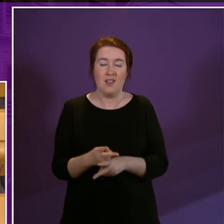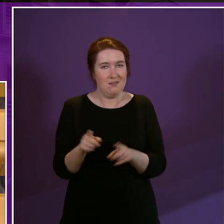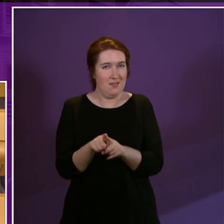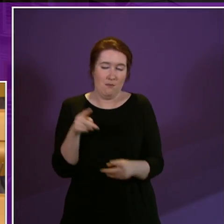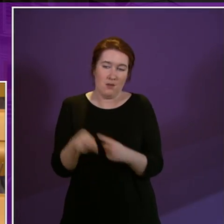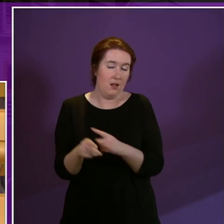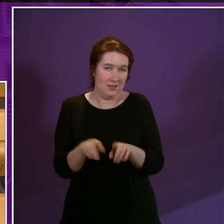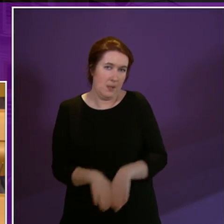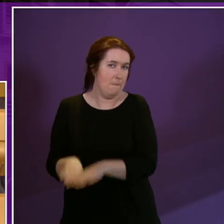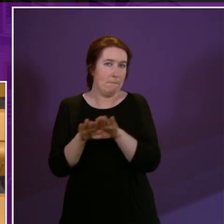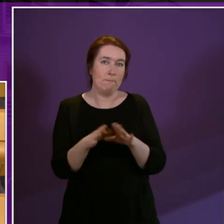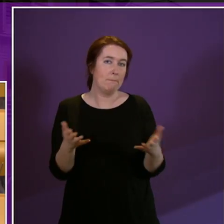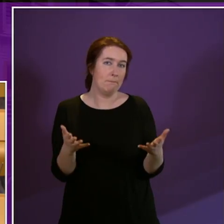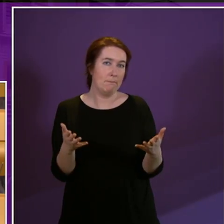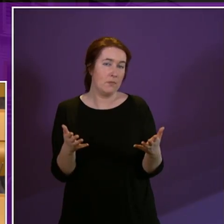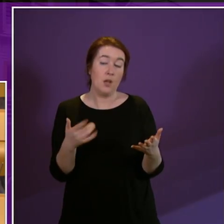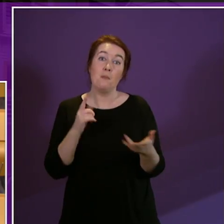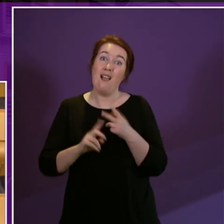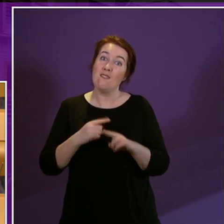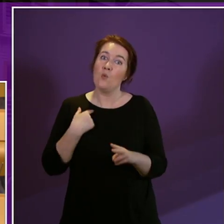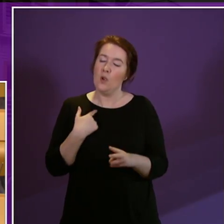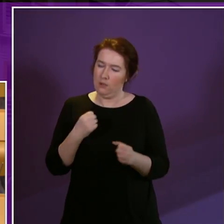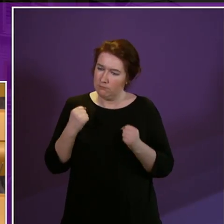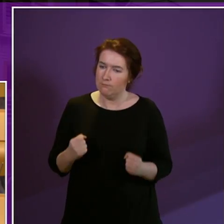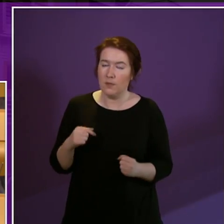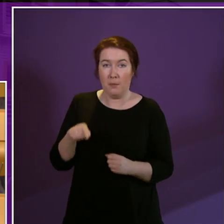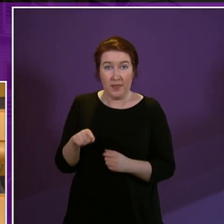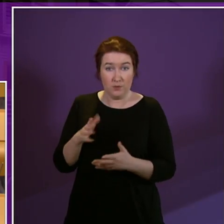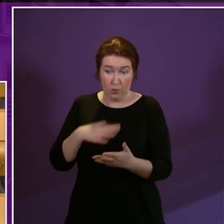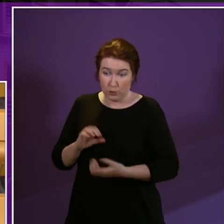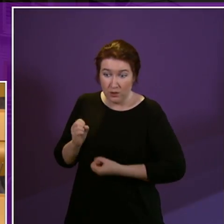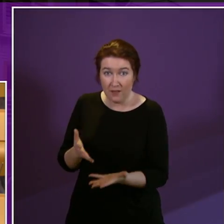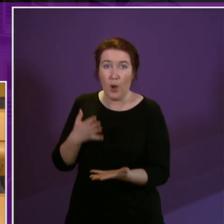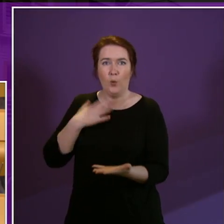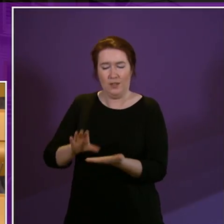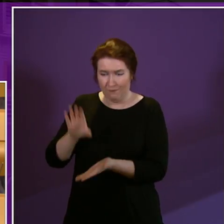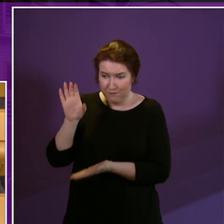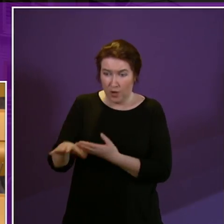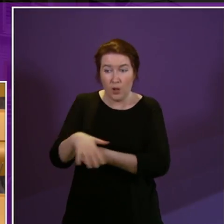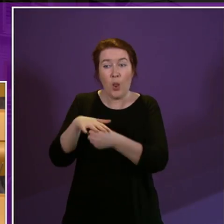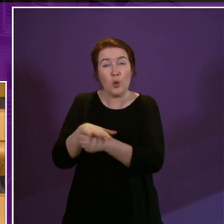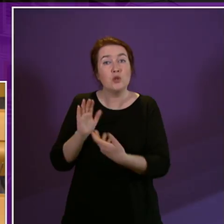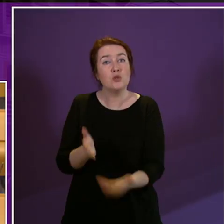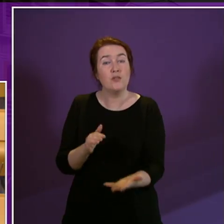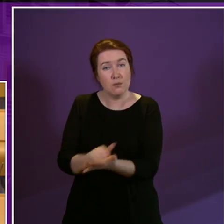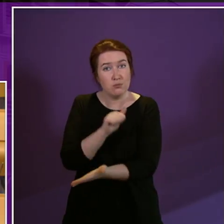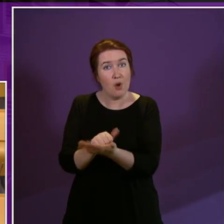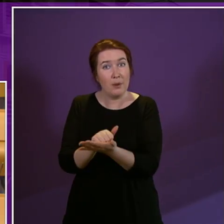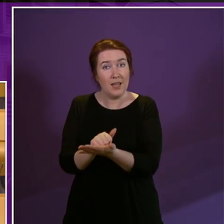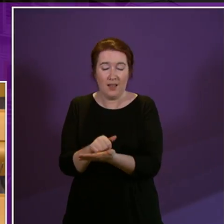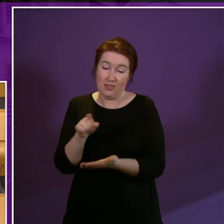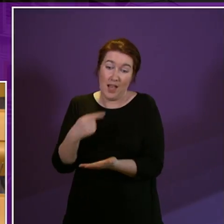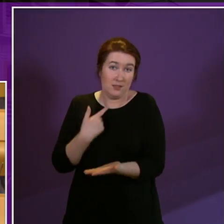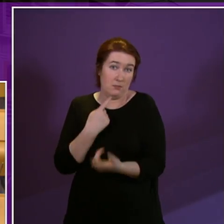That's why if we're serious about this serious about delivering then we need to fund local services properly. that would be my message.